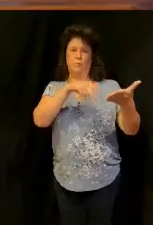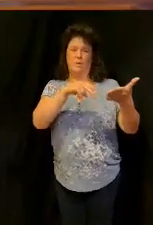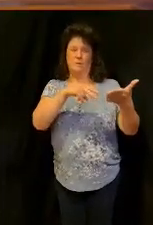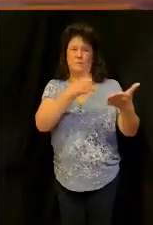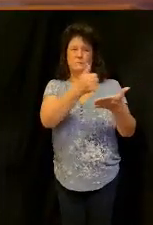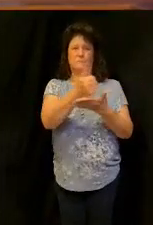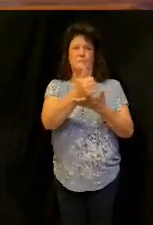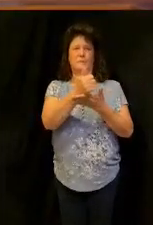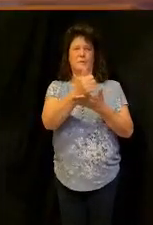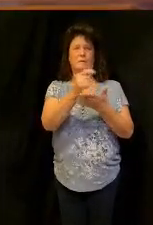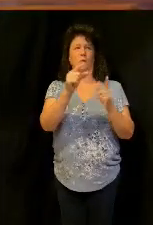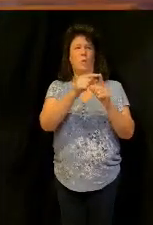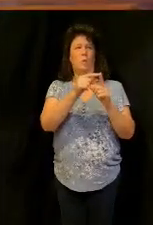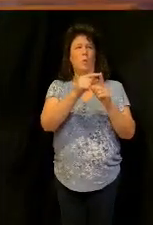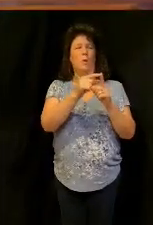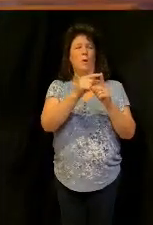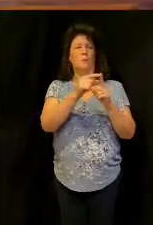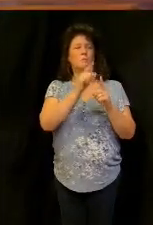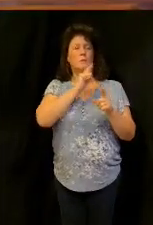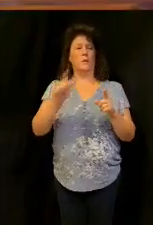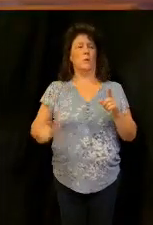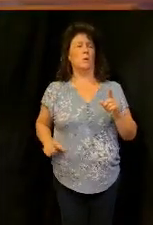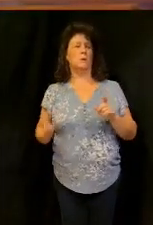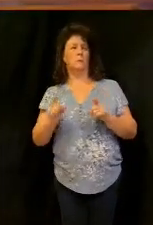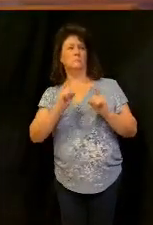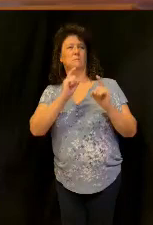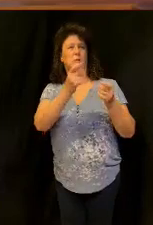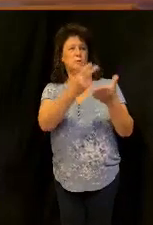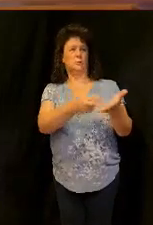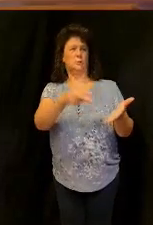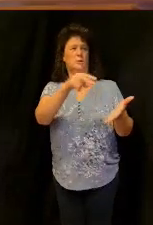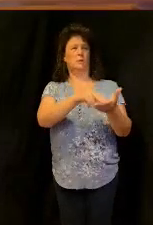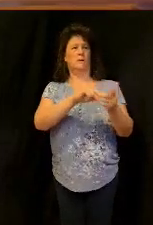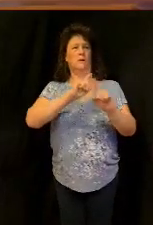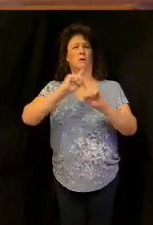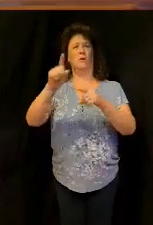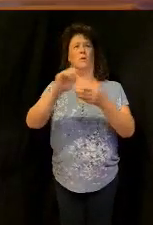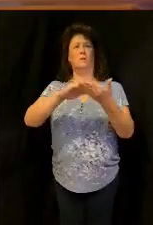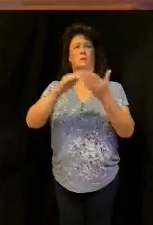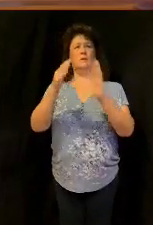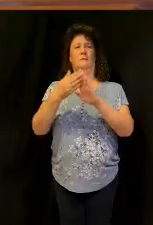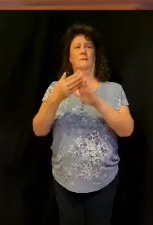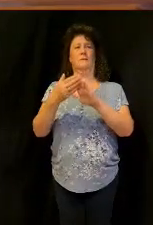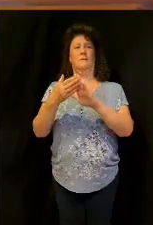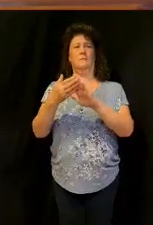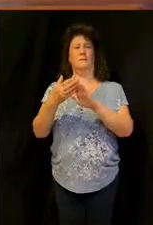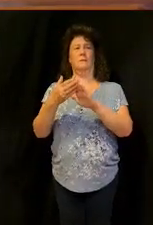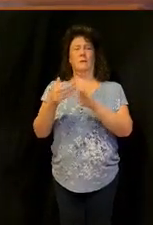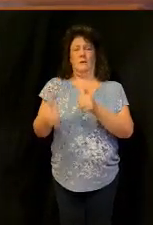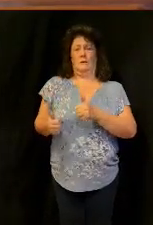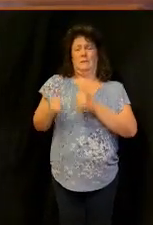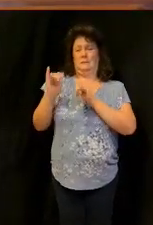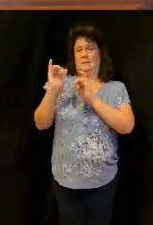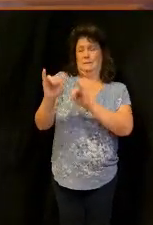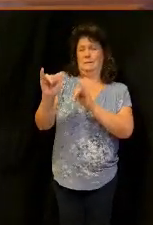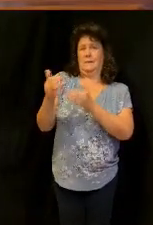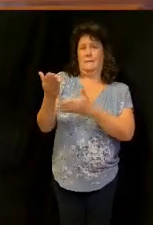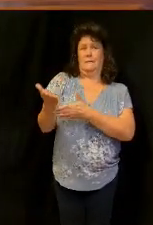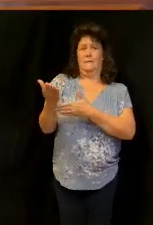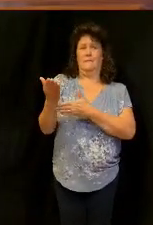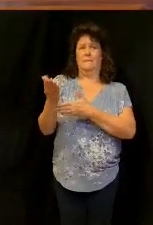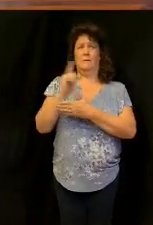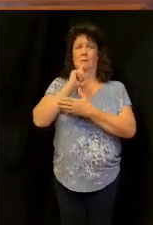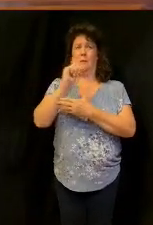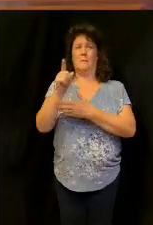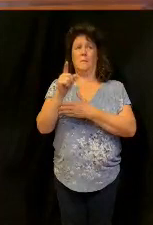word came to him saying look what it says here arise and go to Zarephath which belongs to Sidon and dwell there see I have commanded a